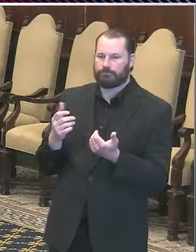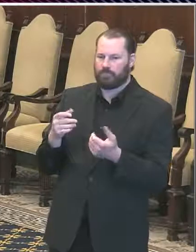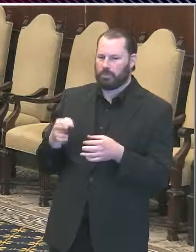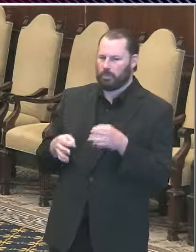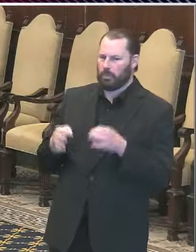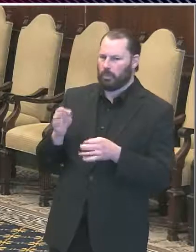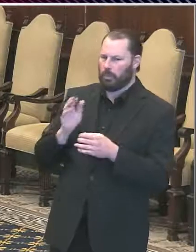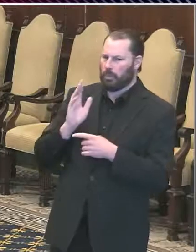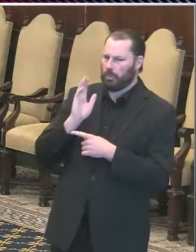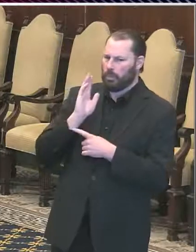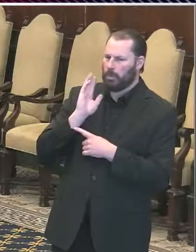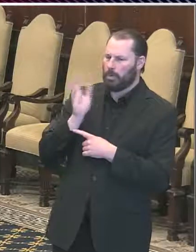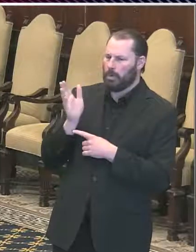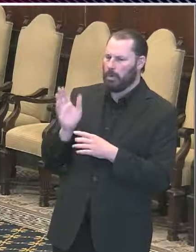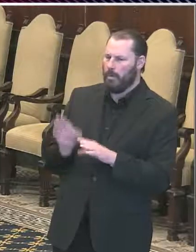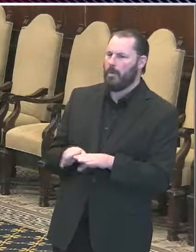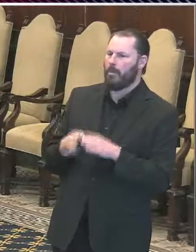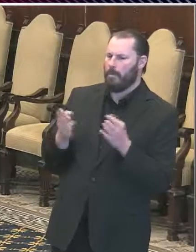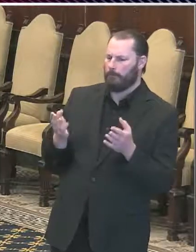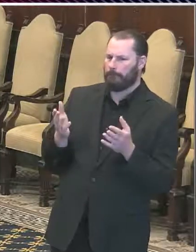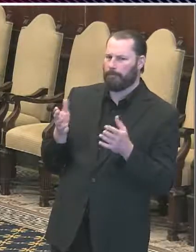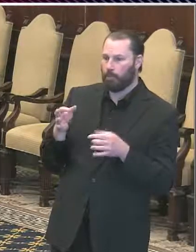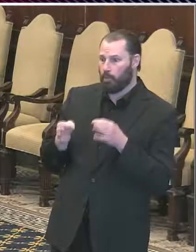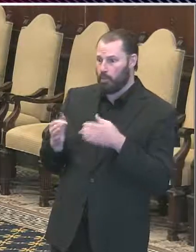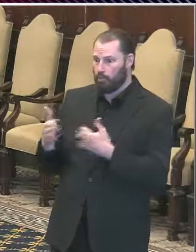to hear expedited hearings